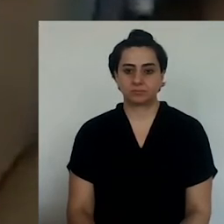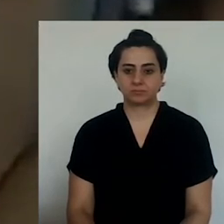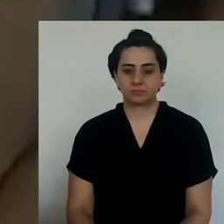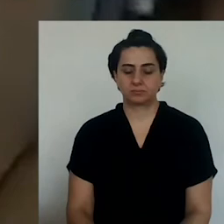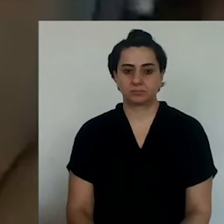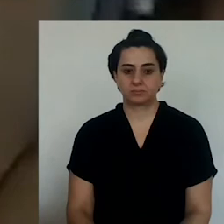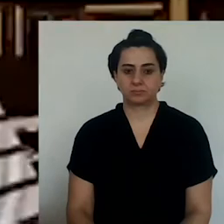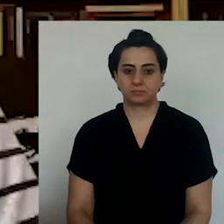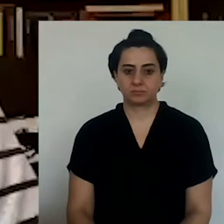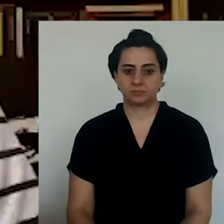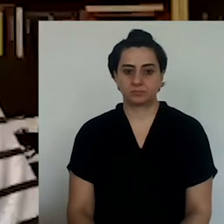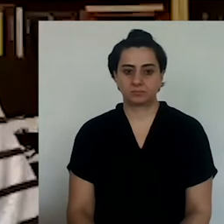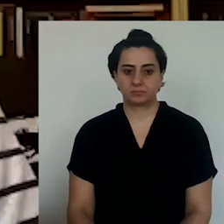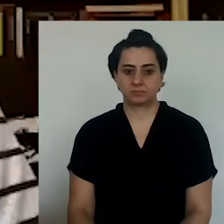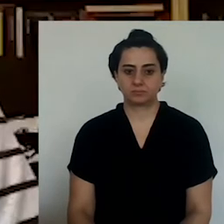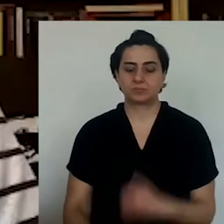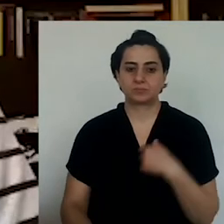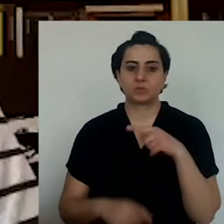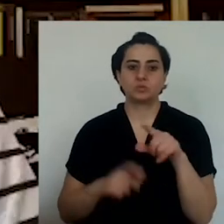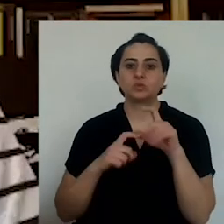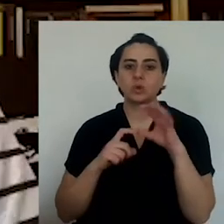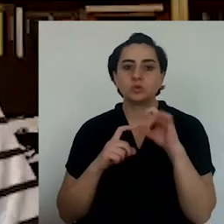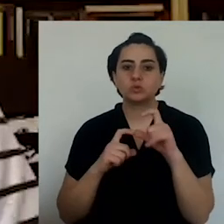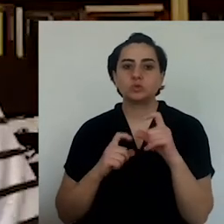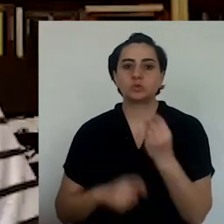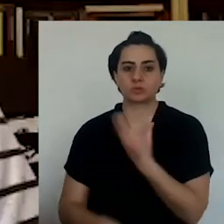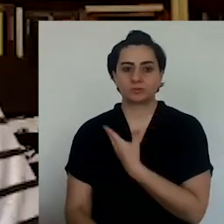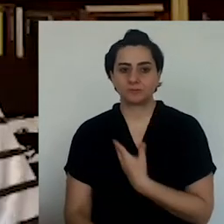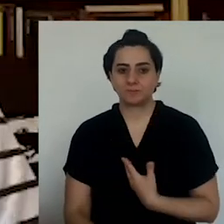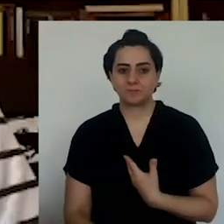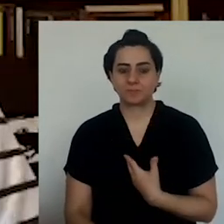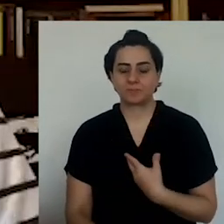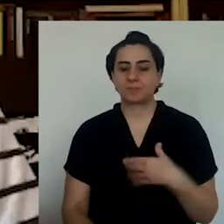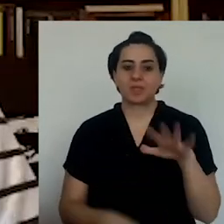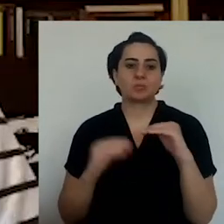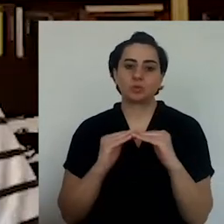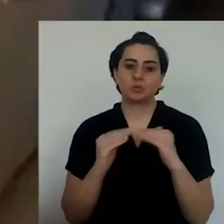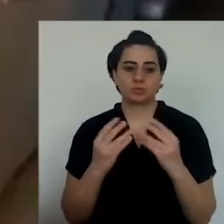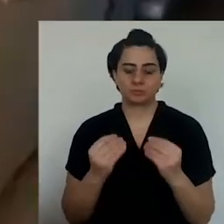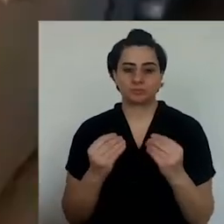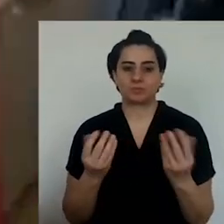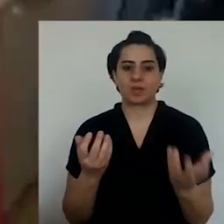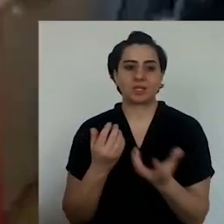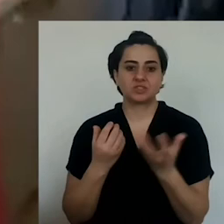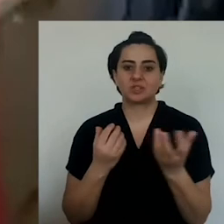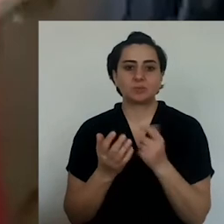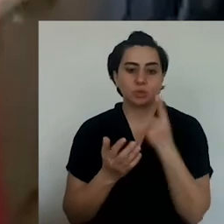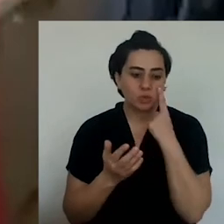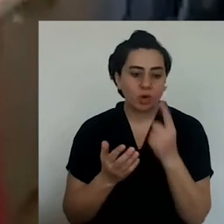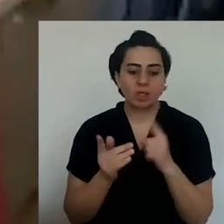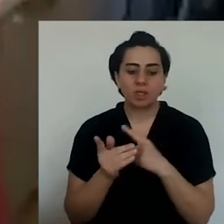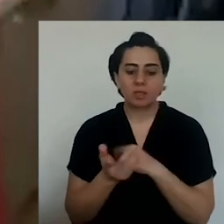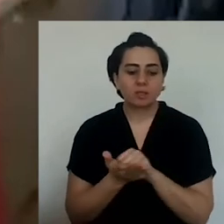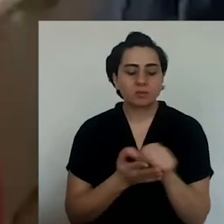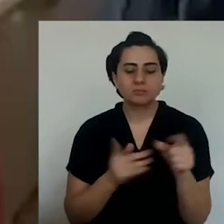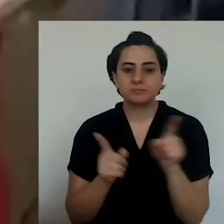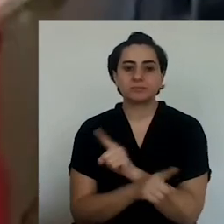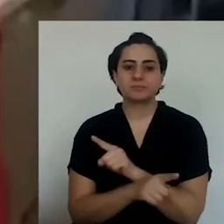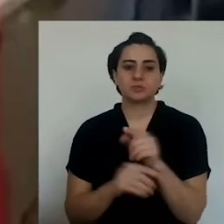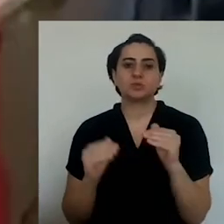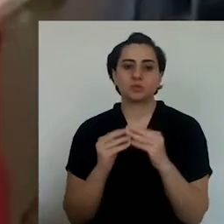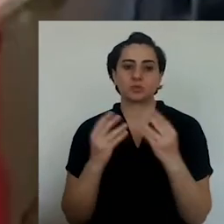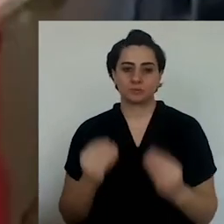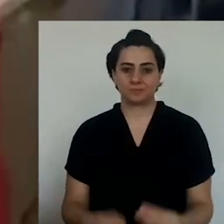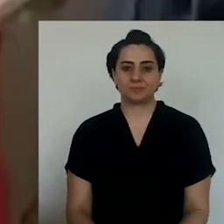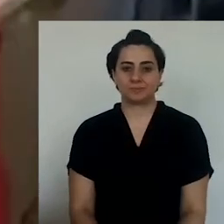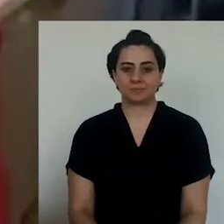Add in a little bit of sauce. I think this